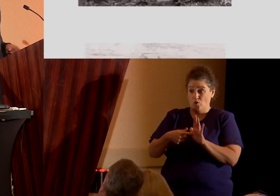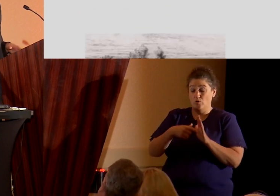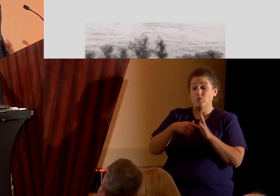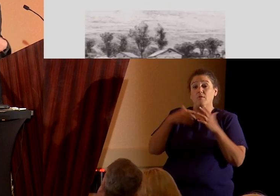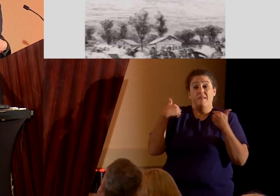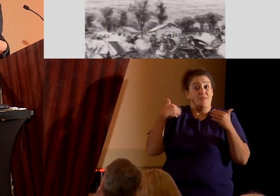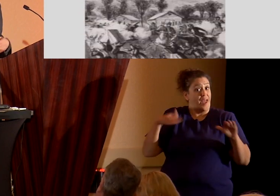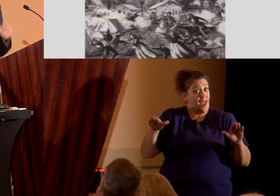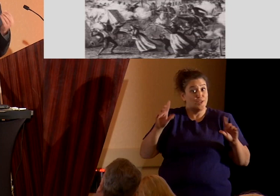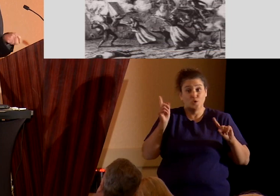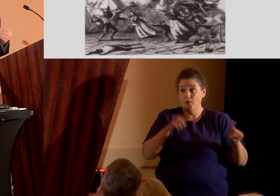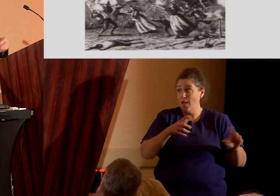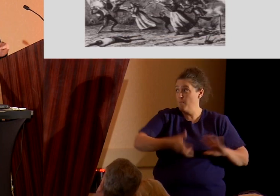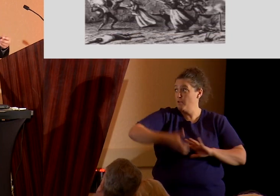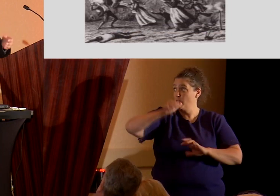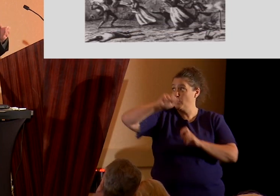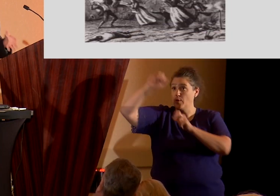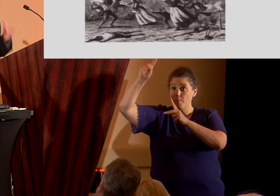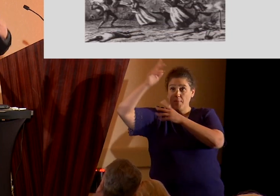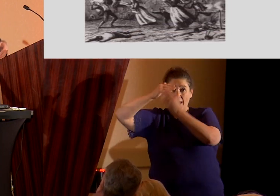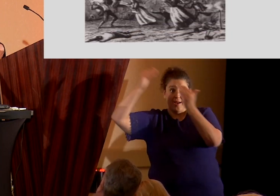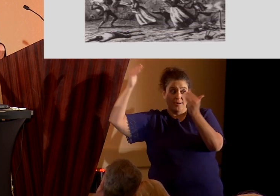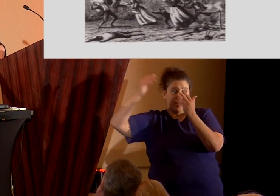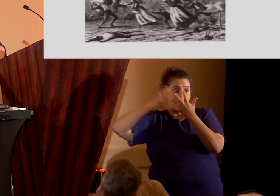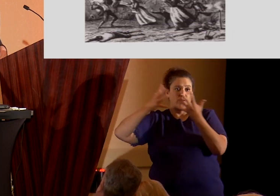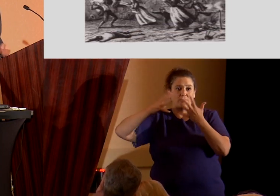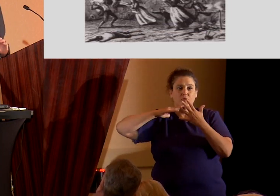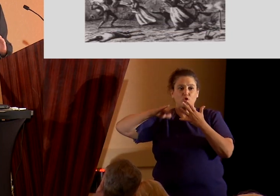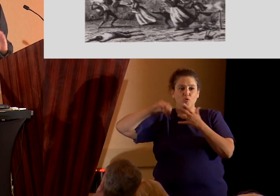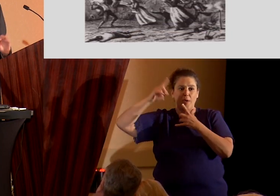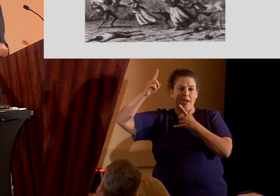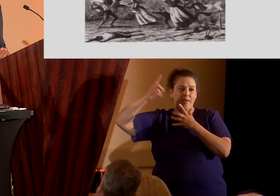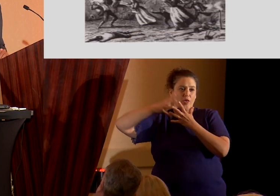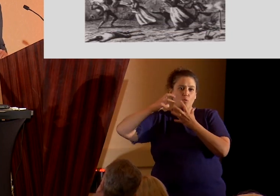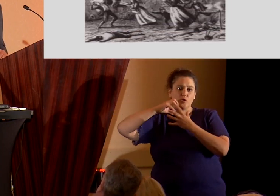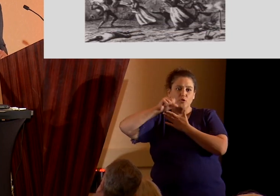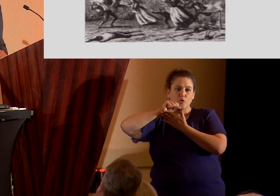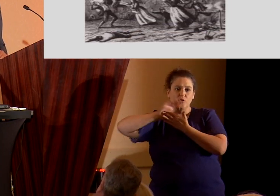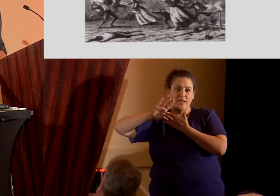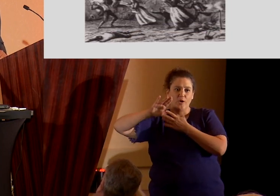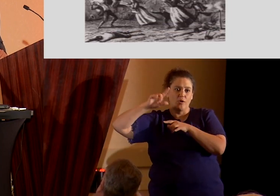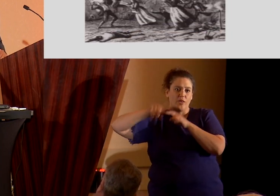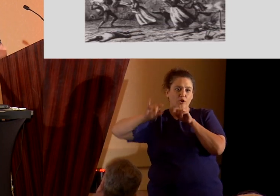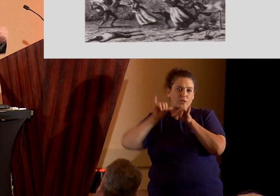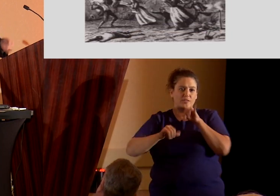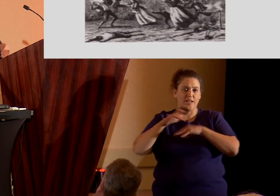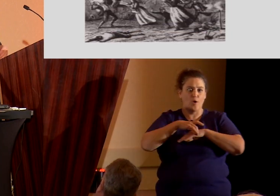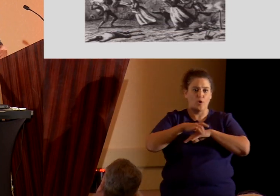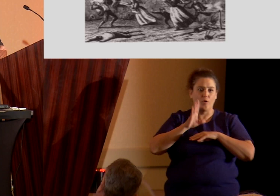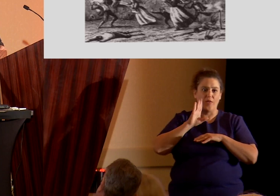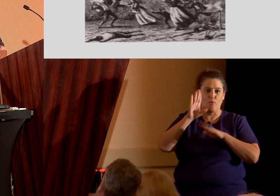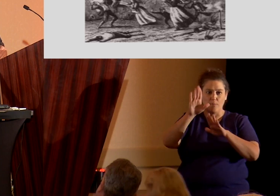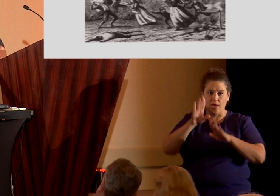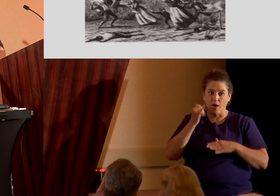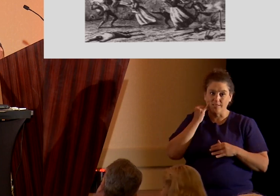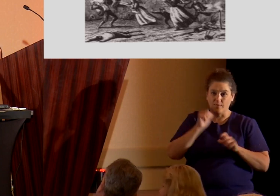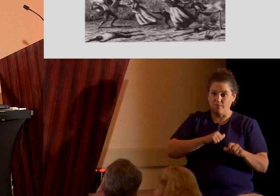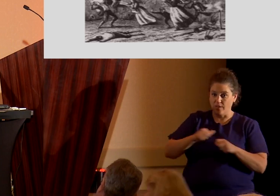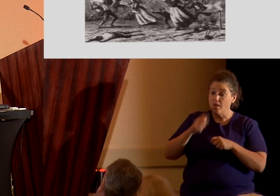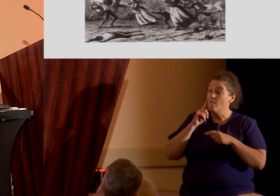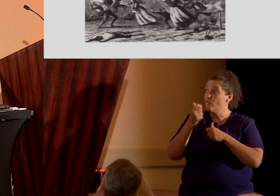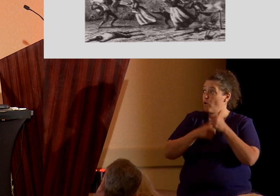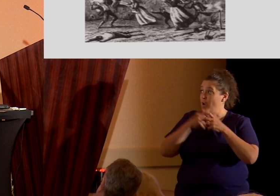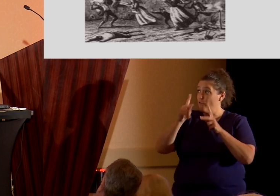plates back to heaven, and really, it's too bad they were so sacred they couldn't stay on earth, because that would have been awesome proof. And for every person that Joseph Smith